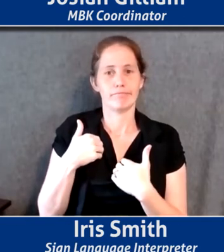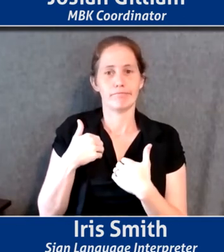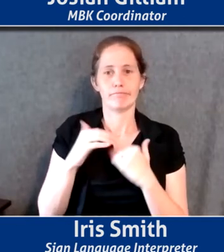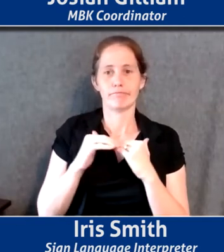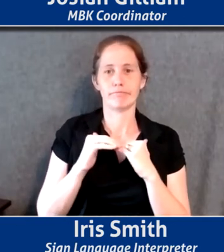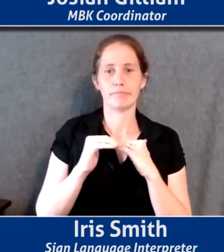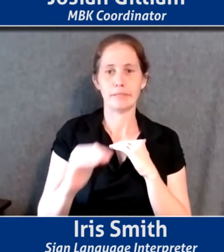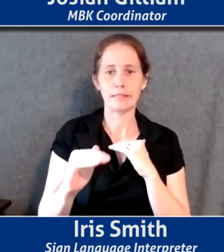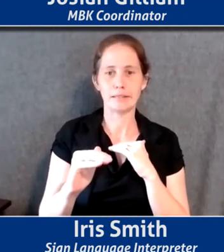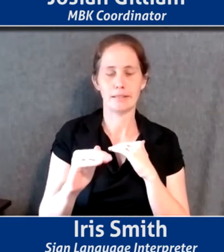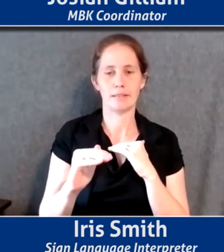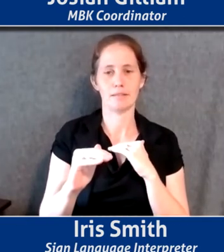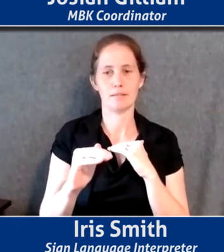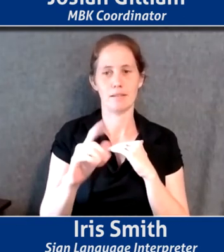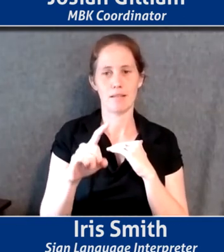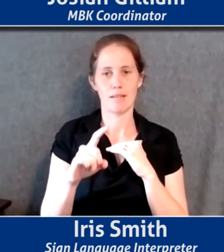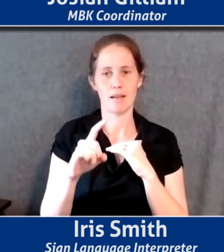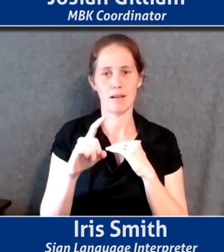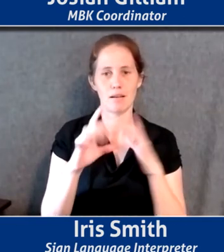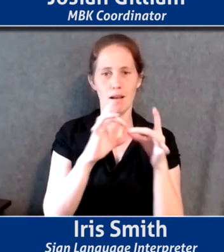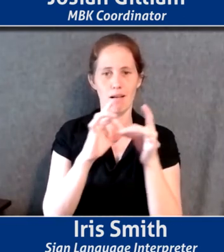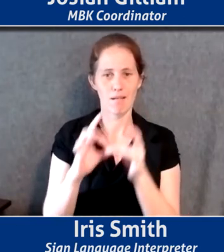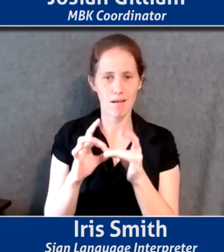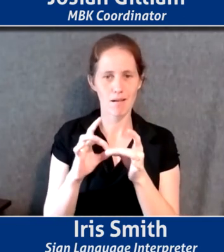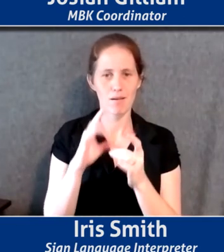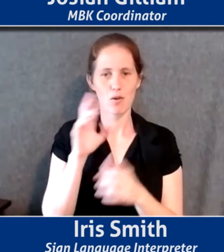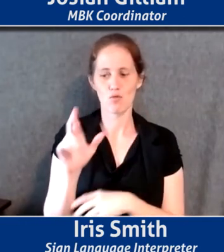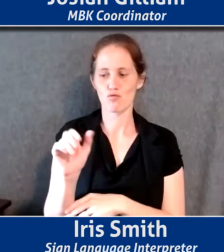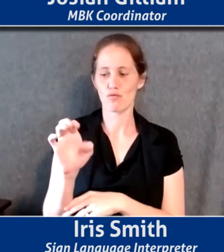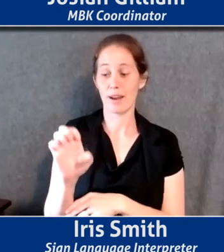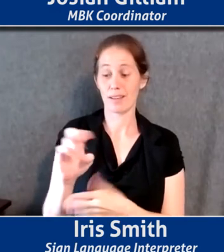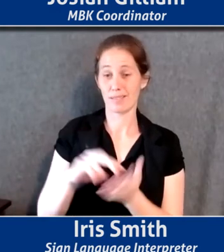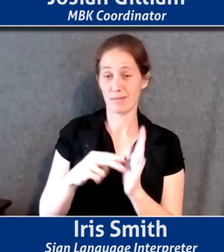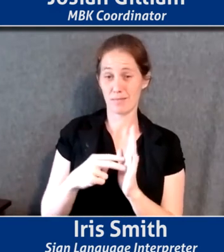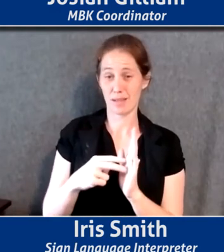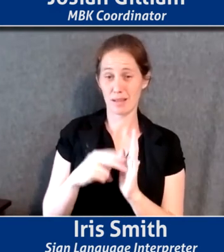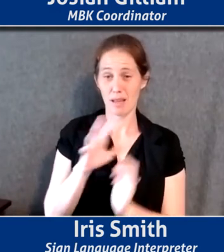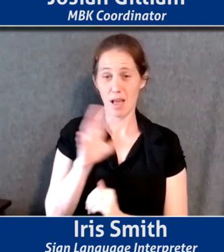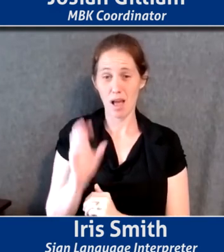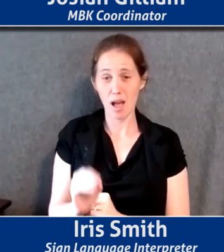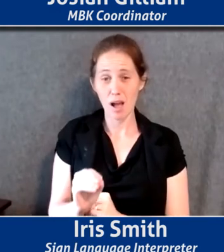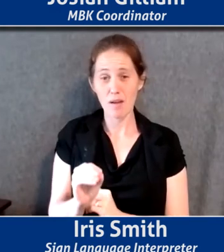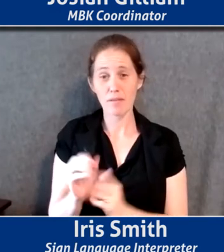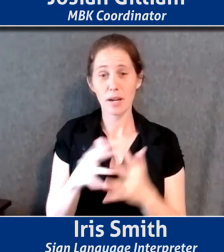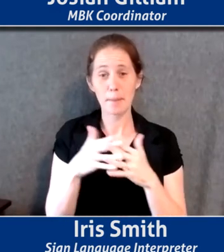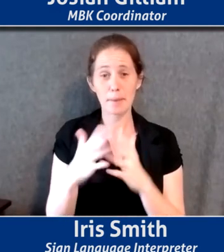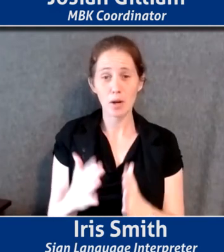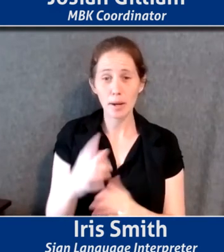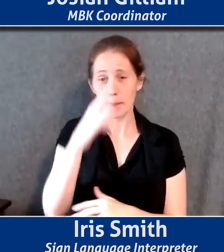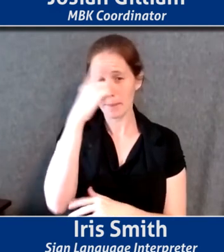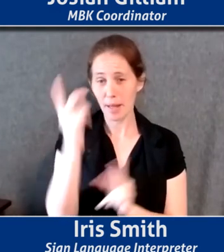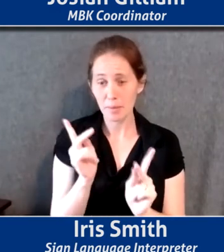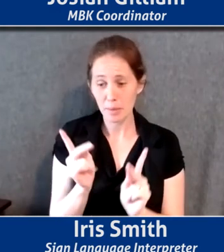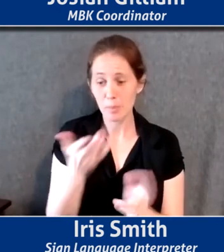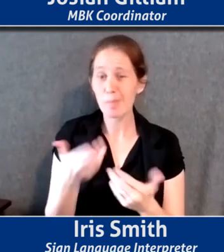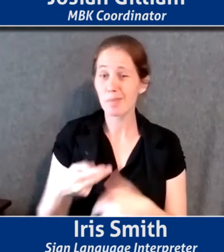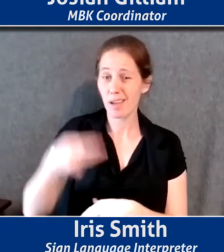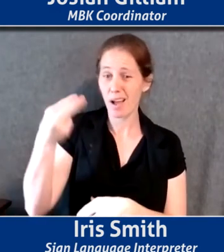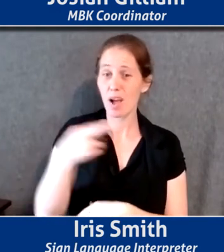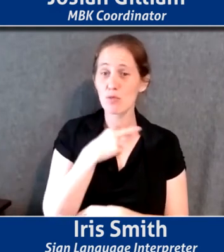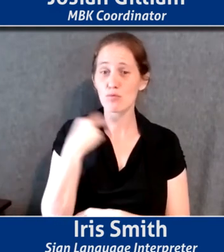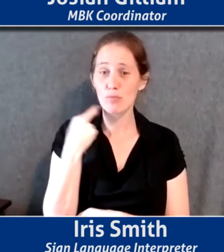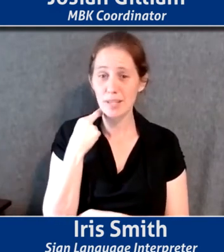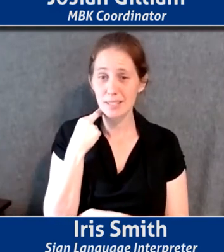held within the notion of race. So we say that African-Americans or black people, um, uh, may be at a higher risk